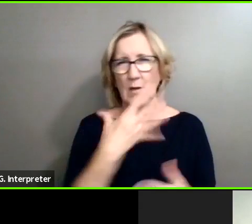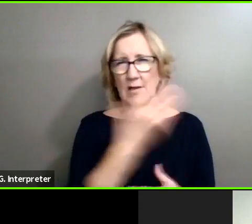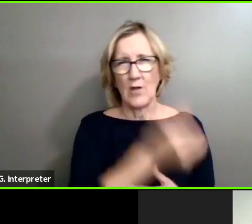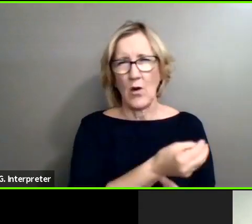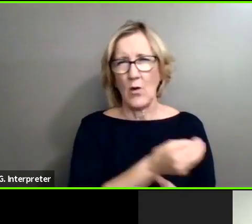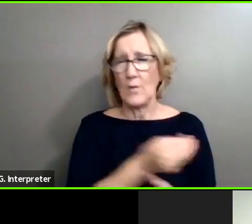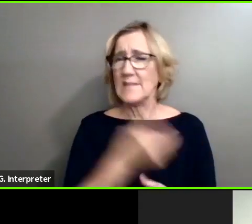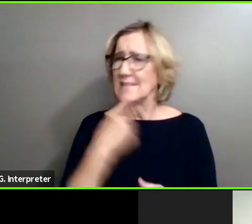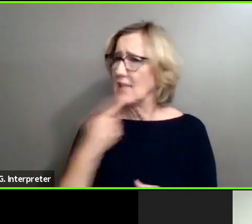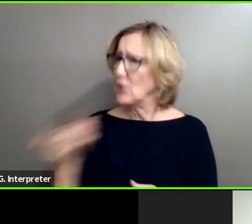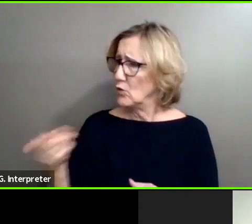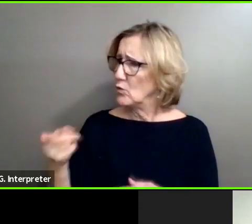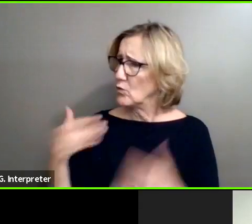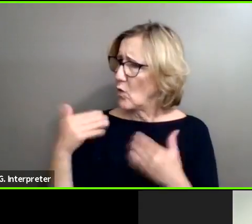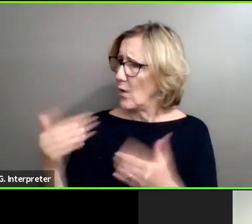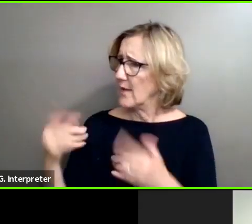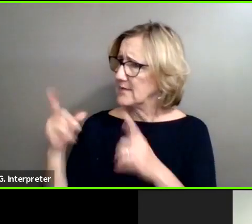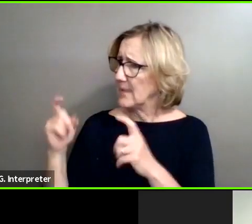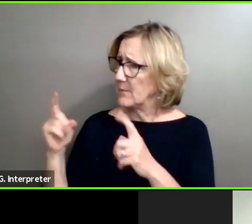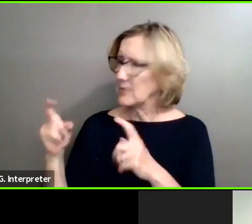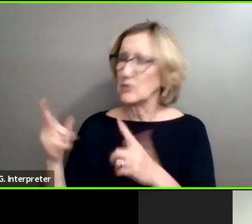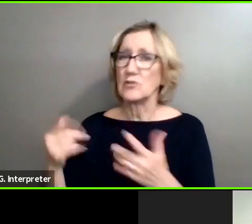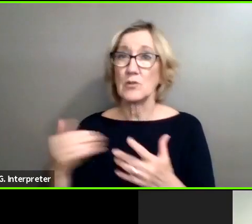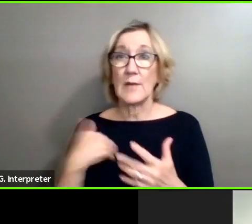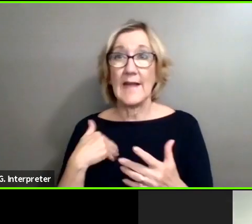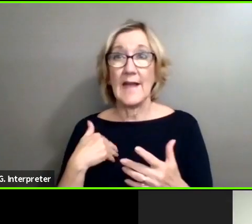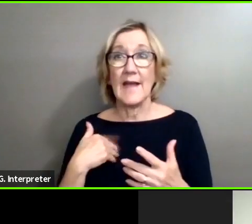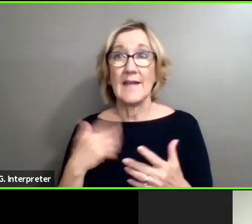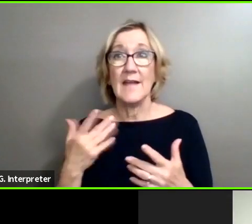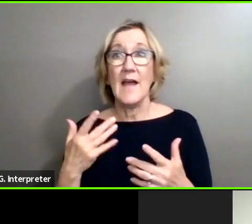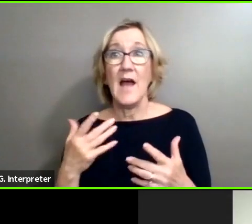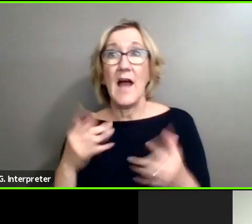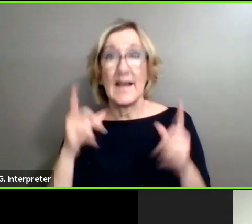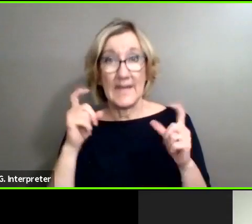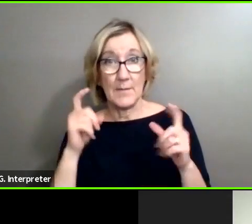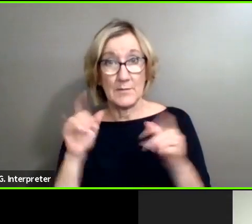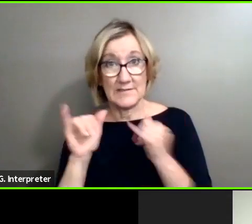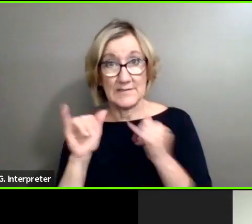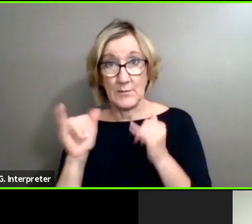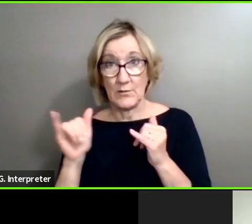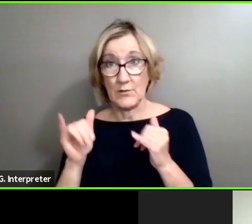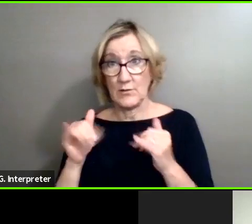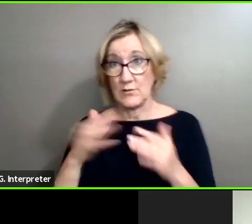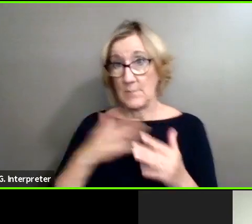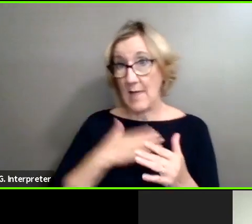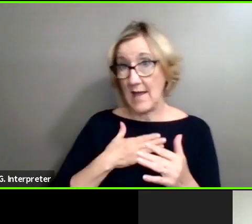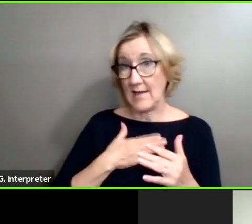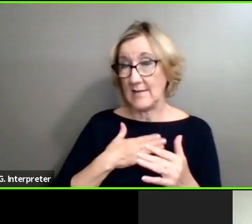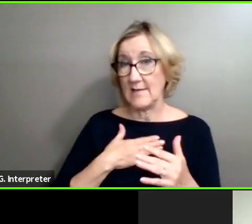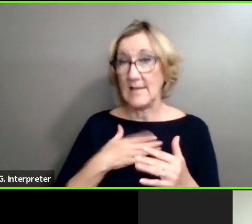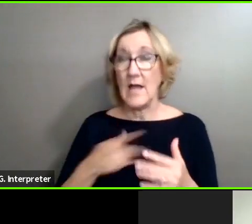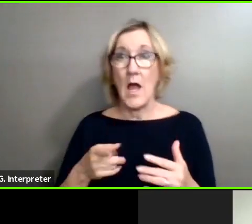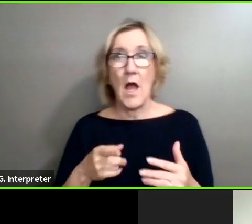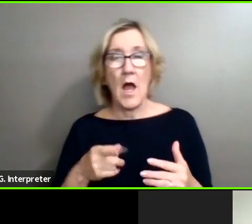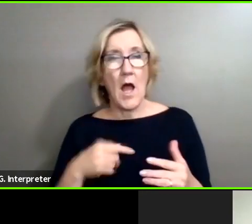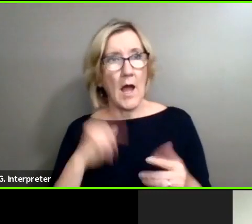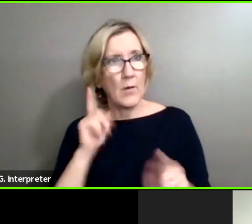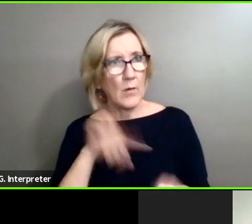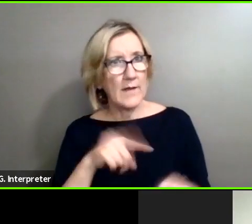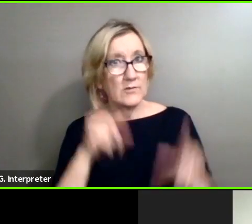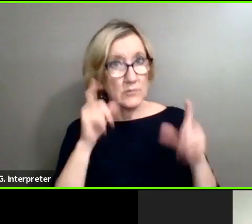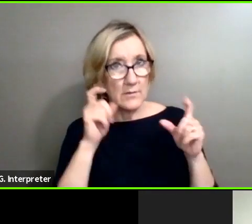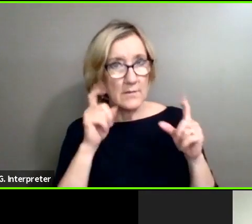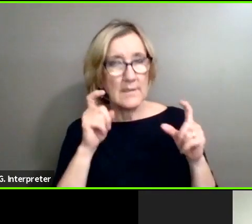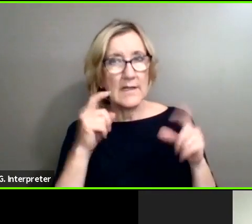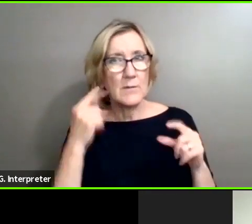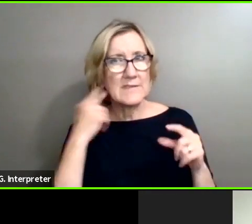and he had this camera that's similar to mine now. And I went and I took the photo. And honestly, it was the sound